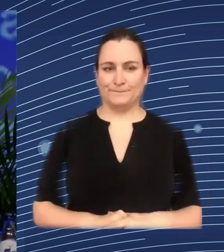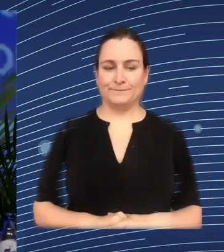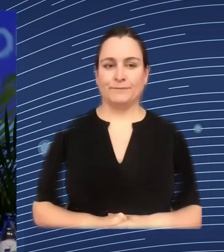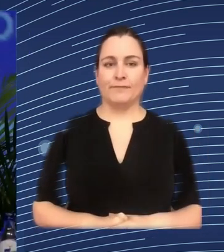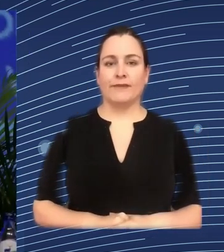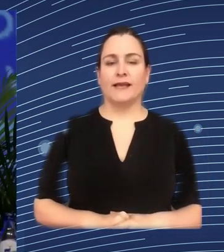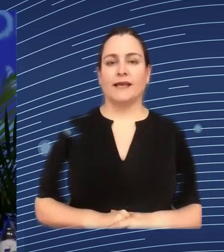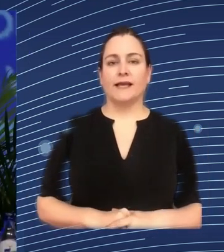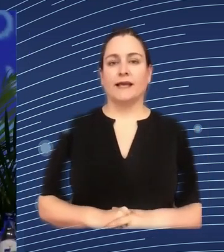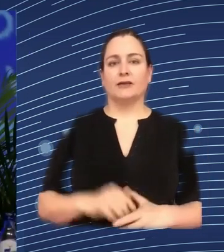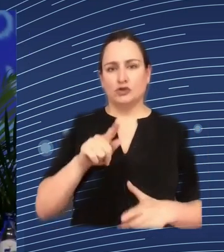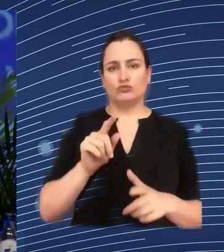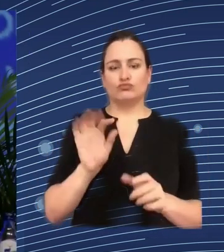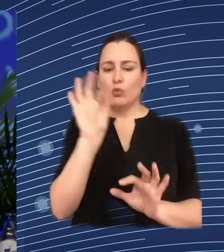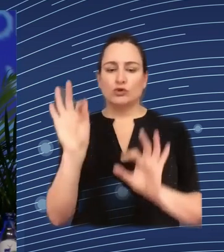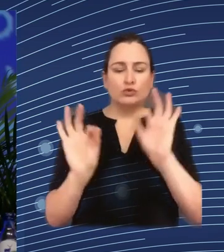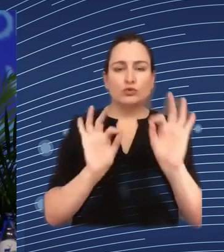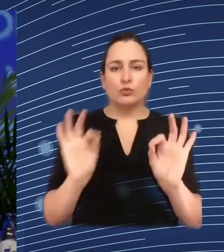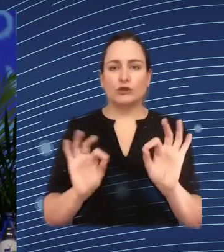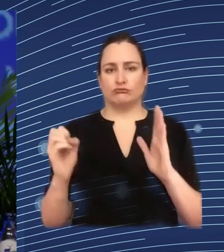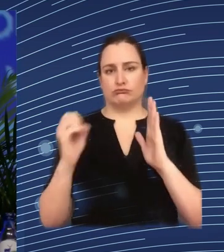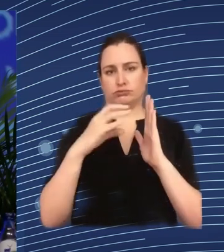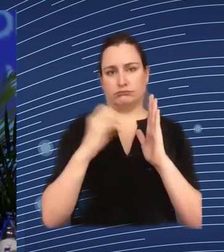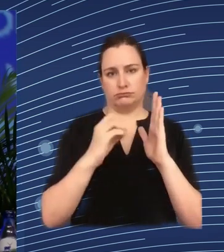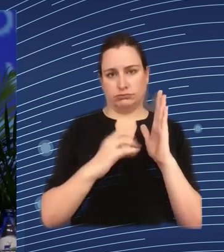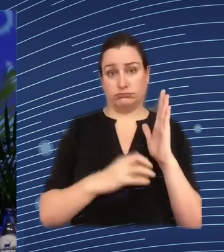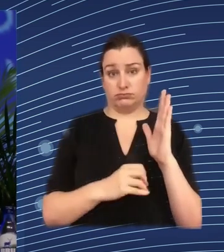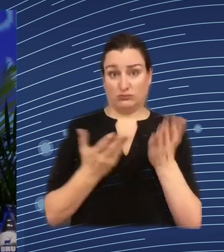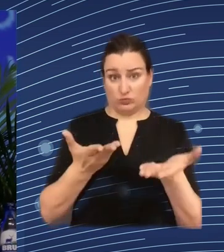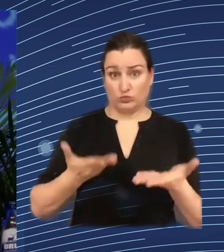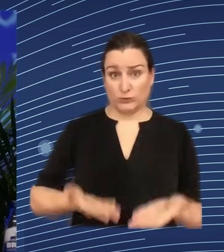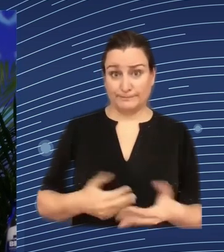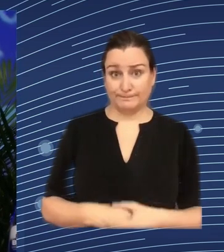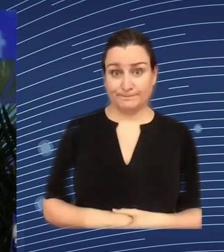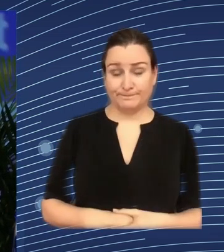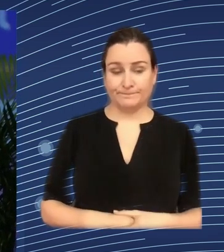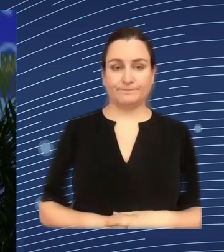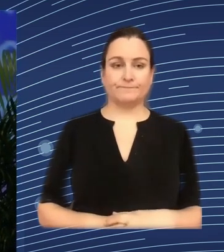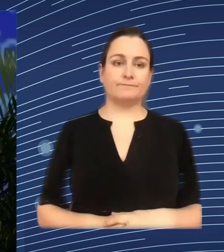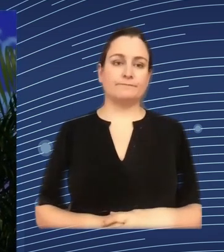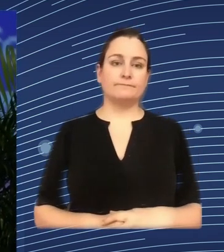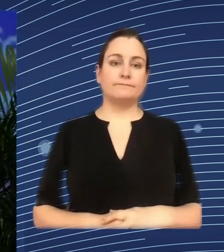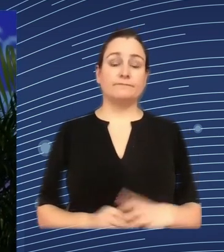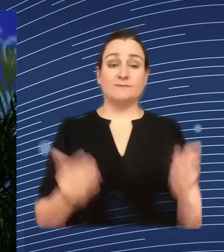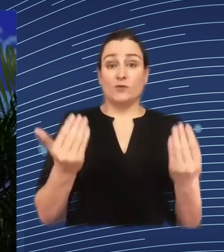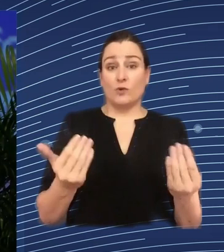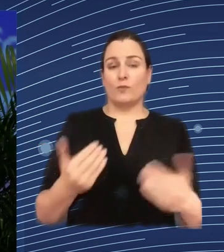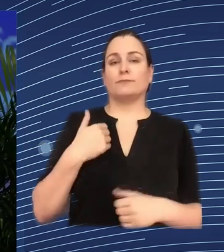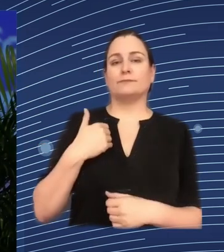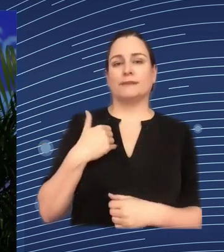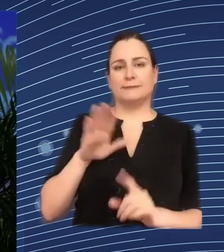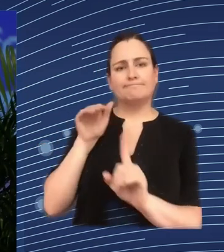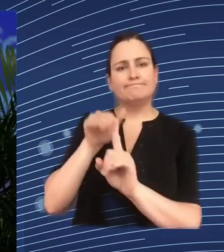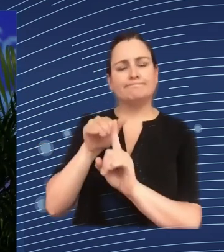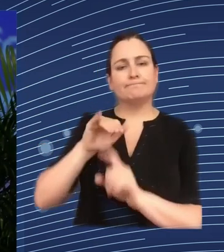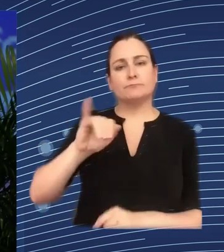different order in order to to have a bit of variation so I'll start with John this time so you've we've heard a